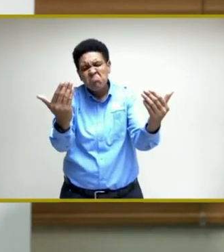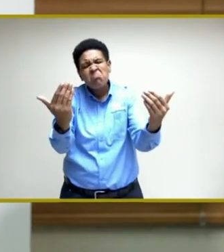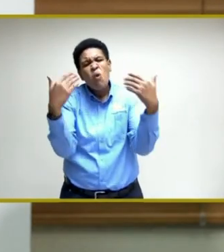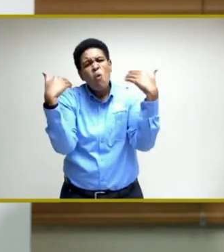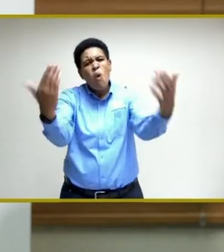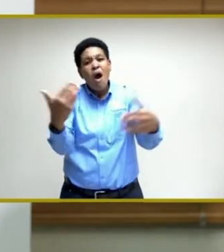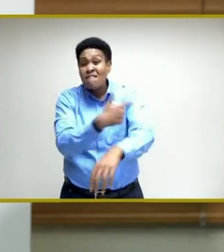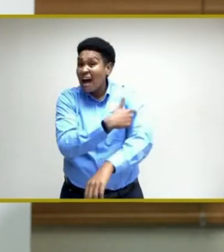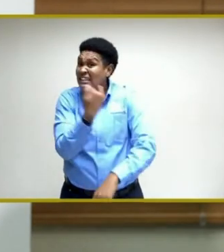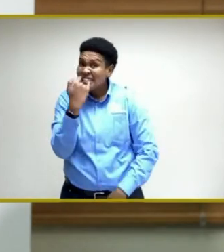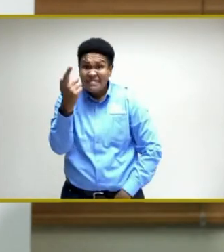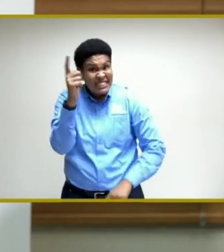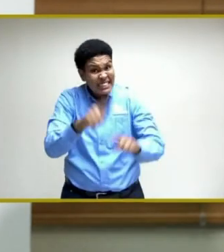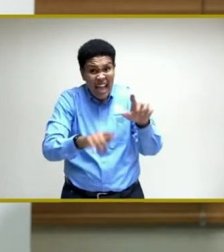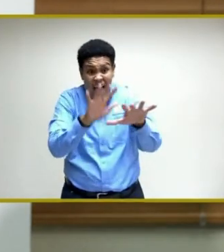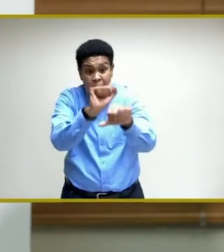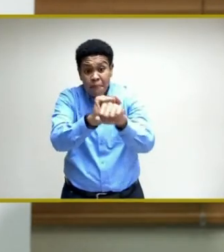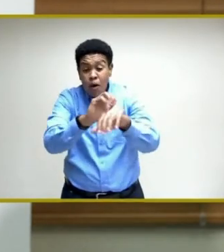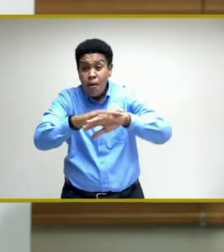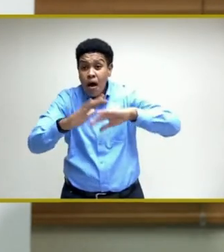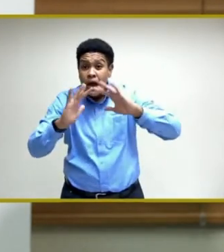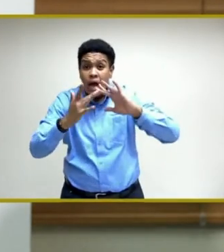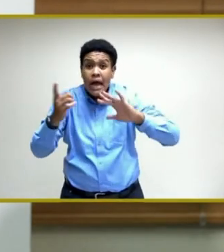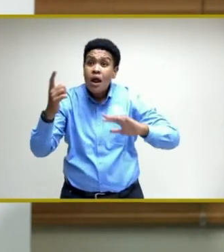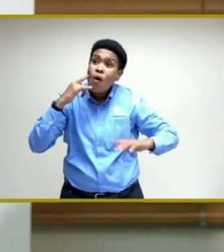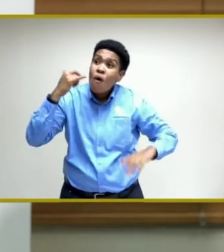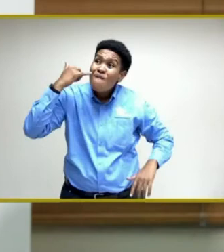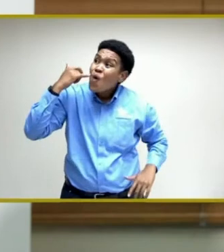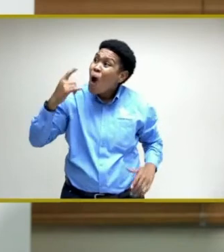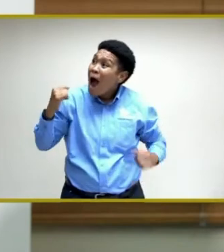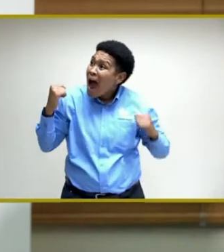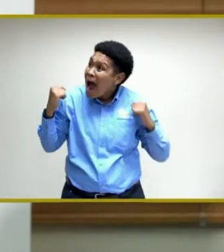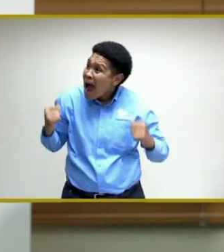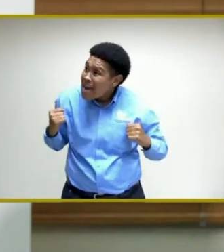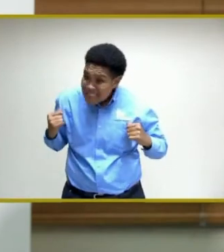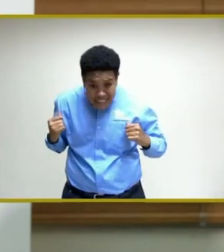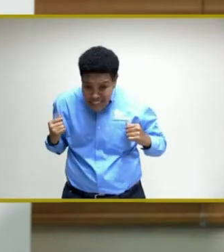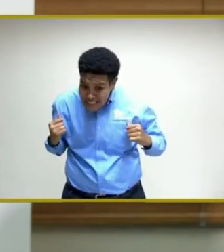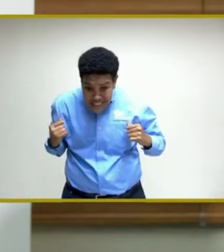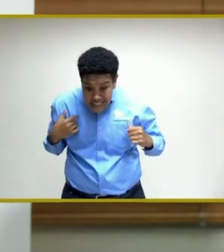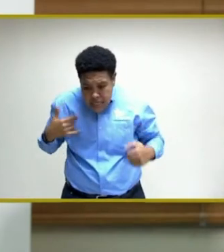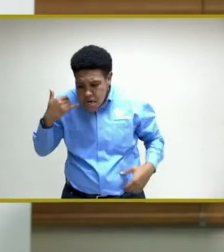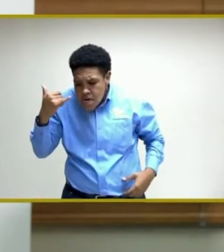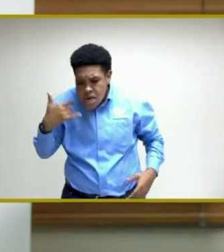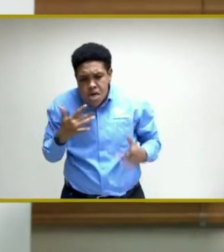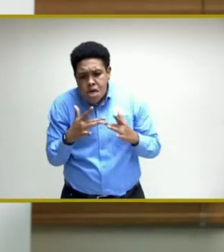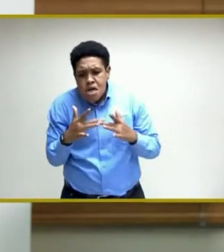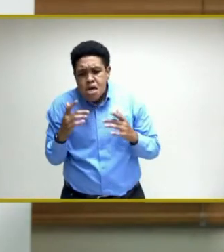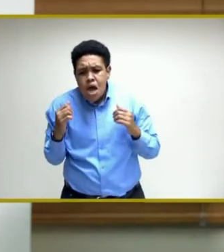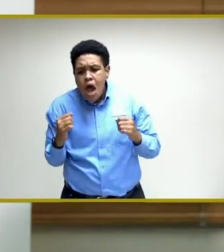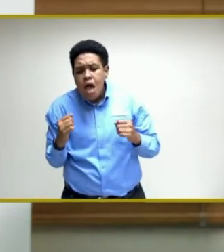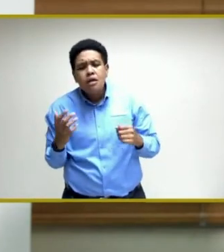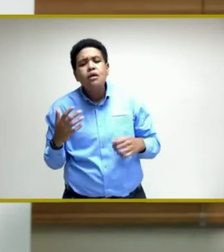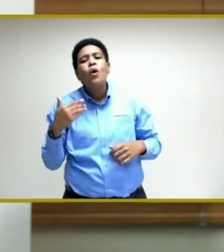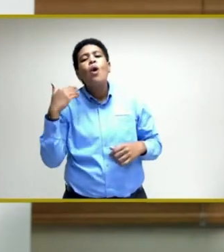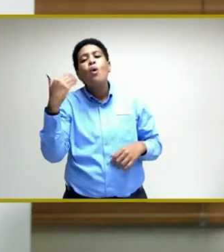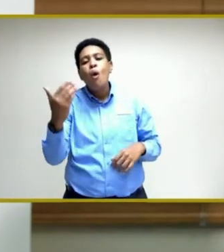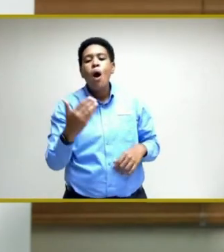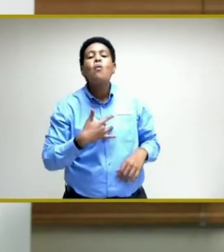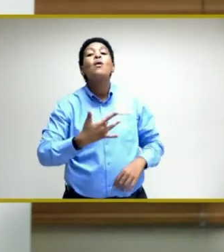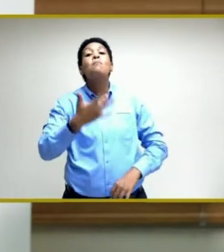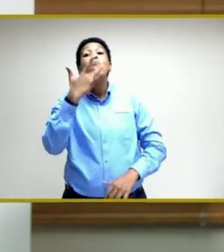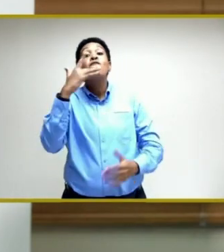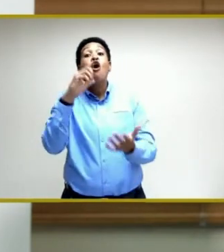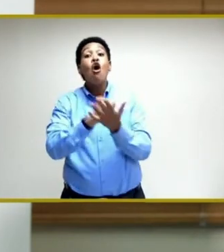If you can't get an appointment online or through the phone lines, go to the site. We prefer the appointment, but don't